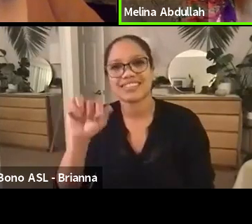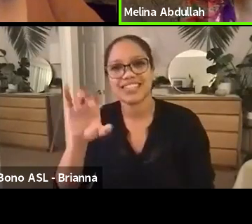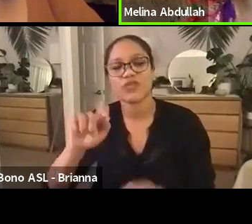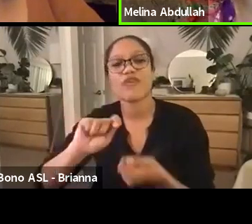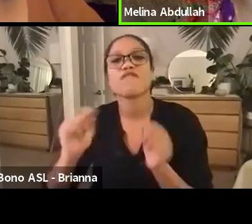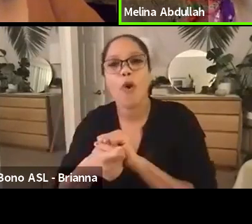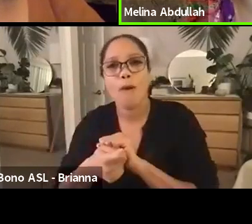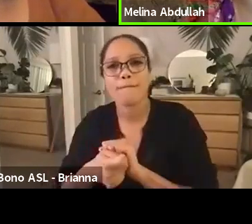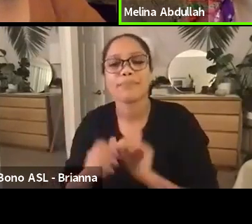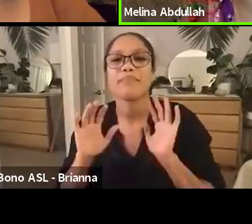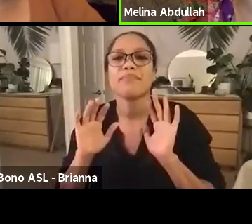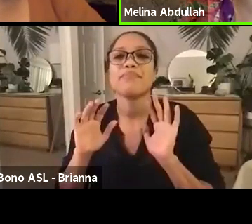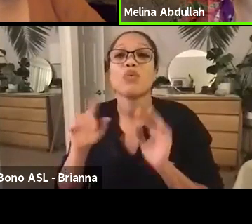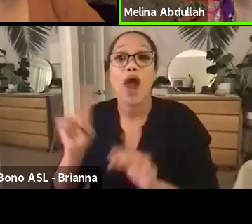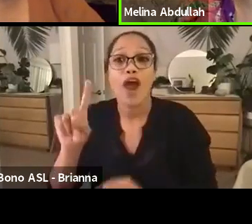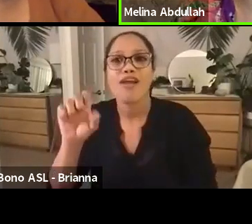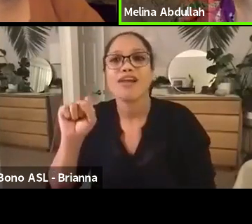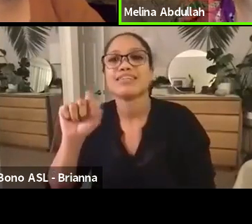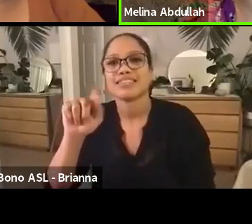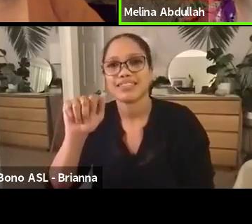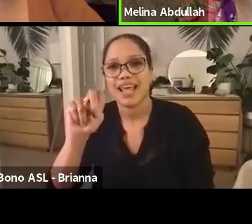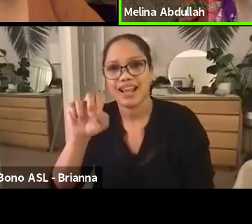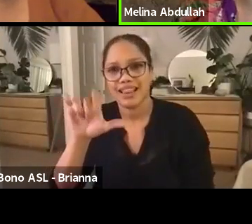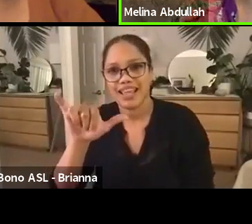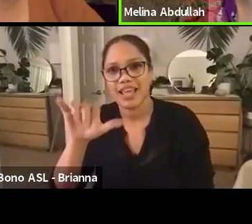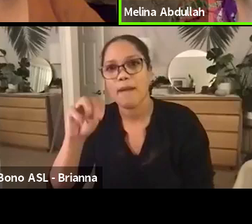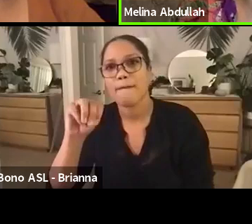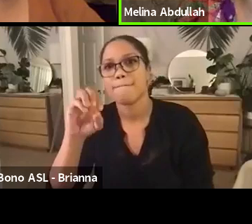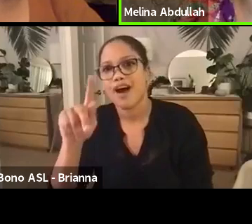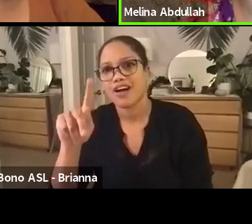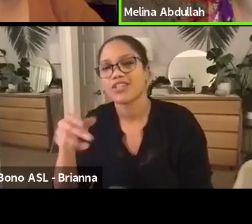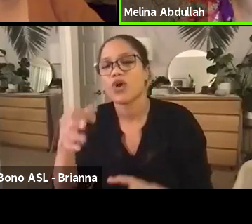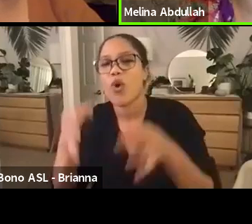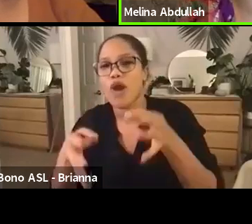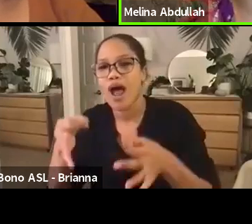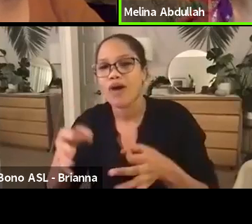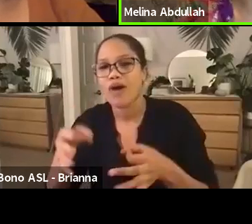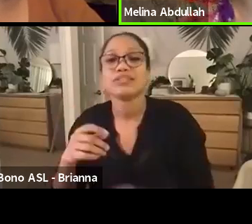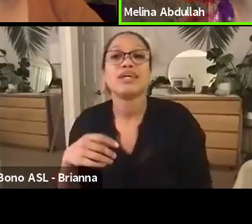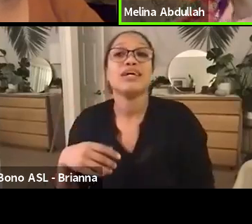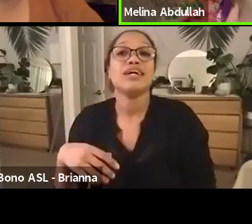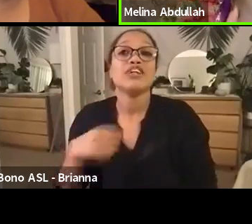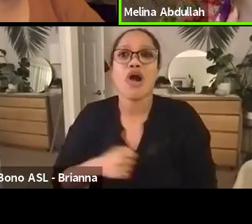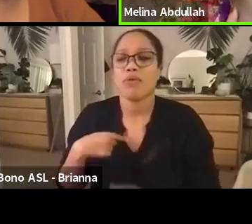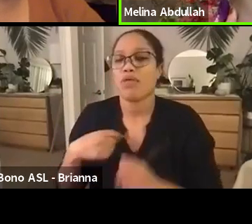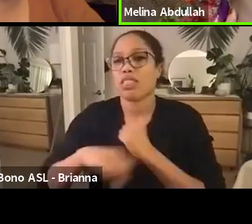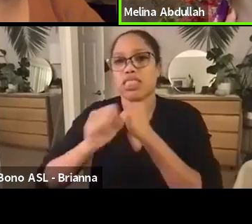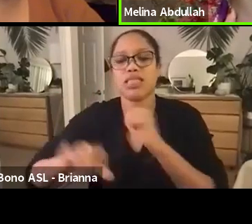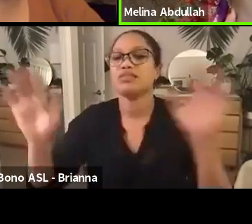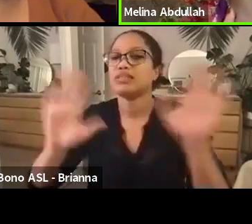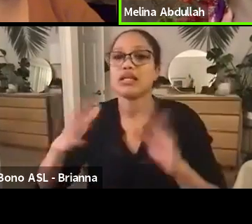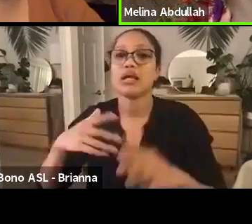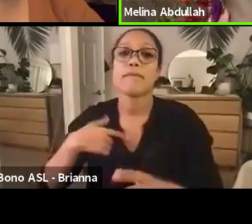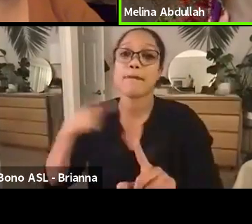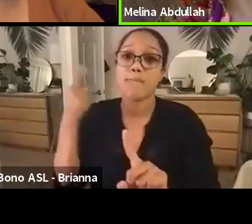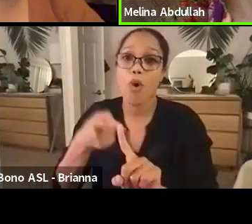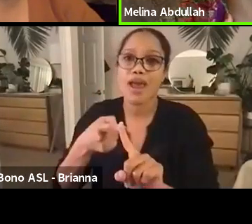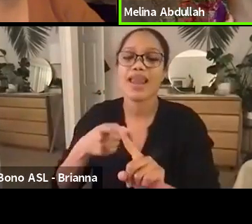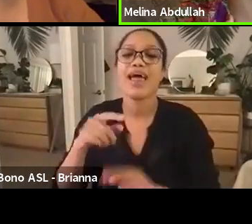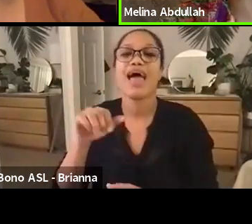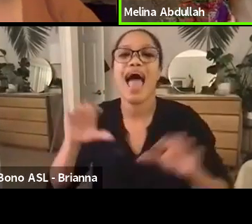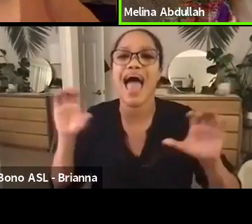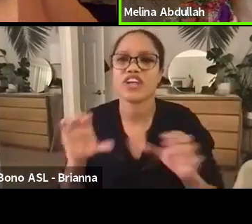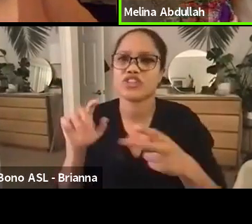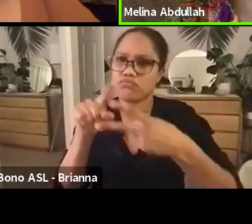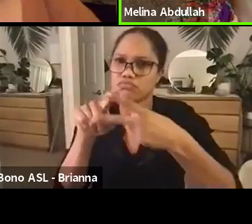However, this is a conversation call to action, need you to take action. Again, my name is Melina Abdullah. I'm co